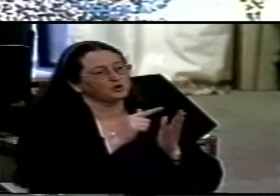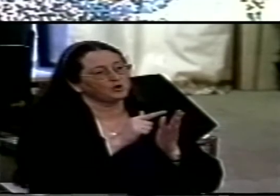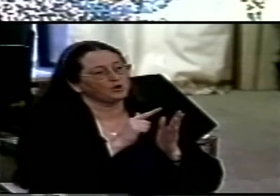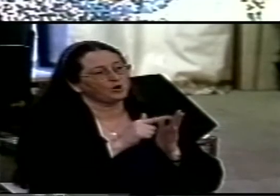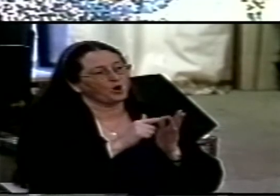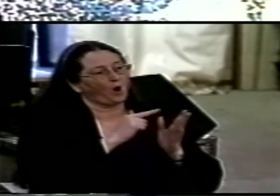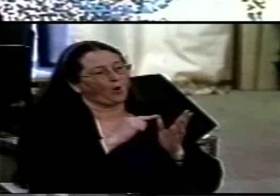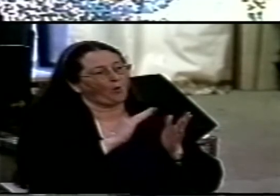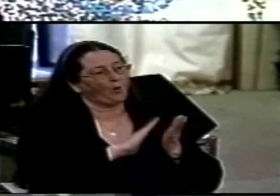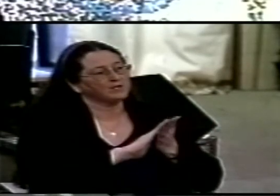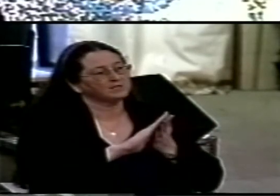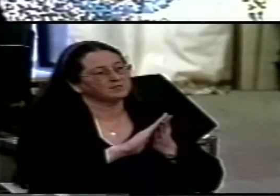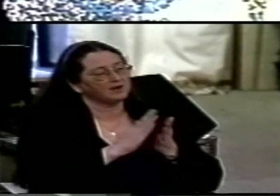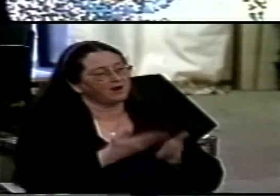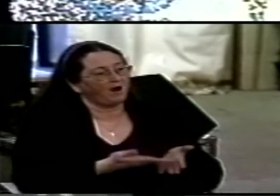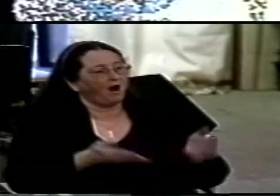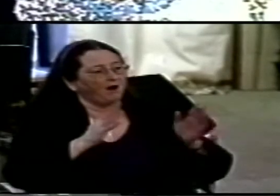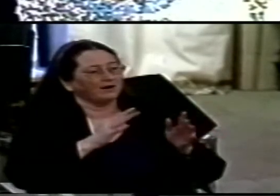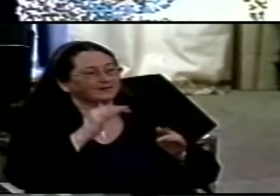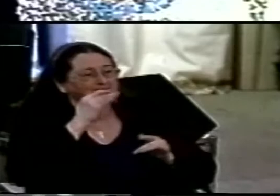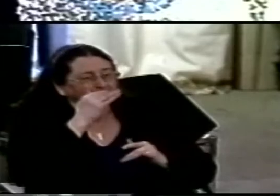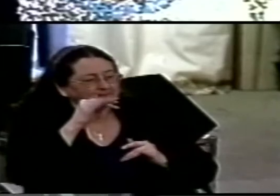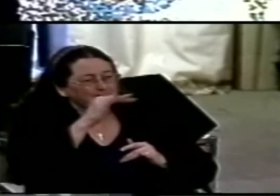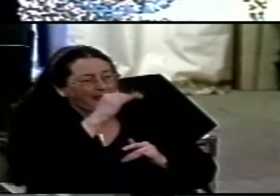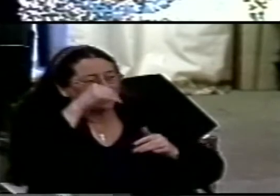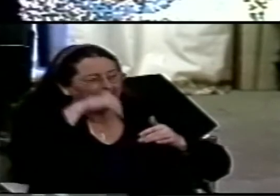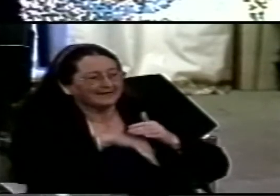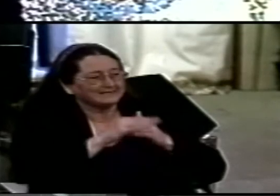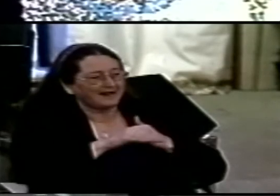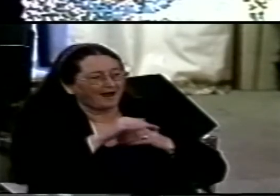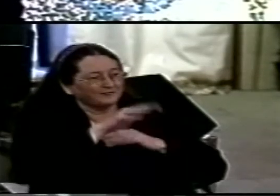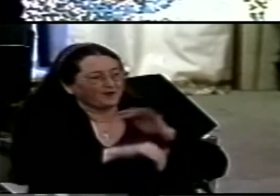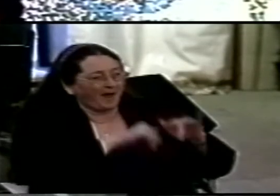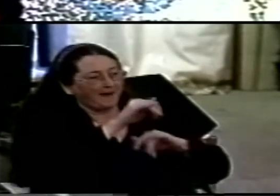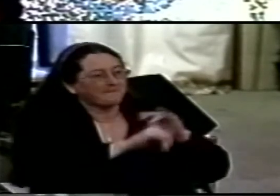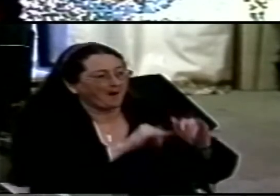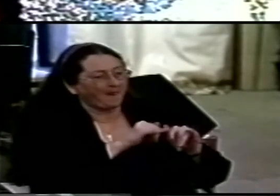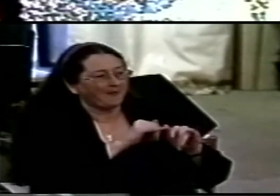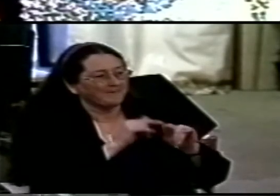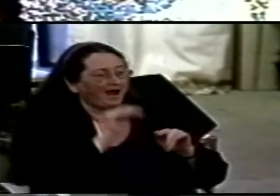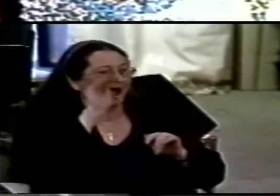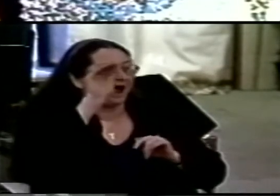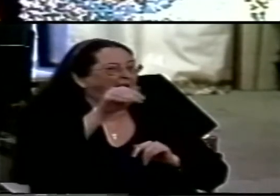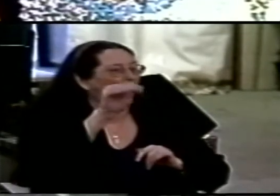smelly on the inside but still a lot safer than outside I want you to be blessed by that